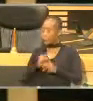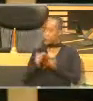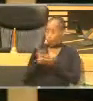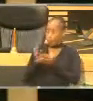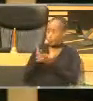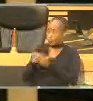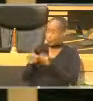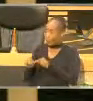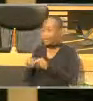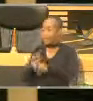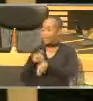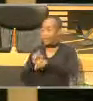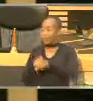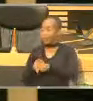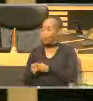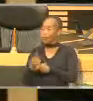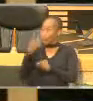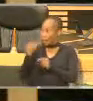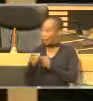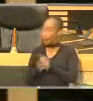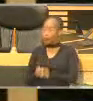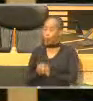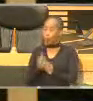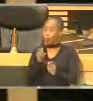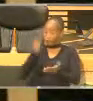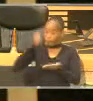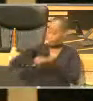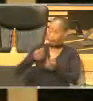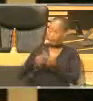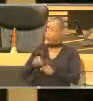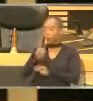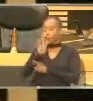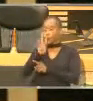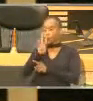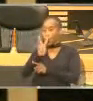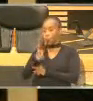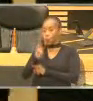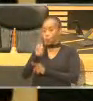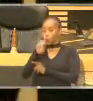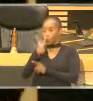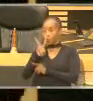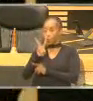so that by the time they have to bid for the W207, they are ready for the W207.